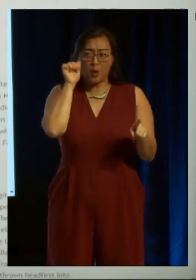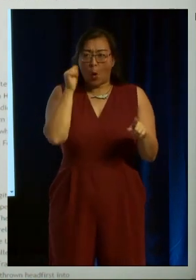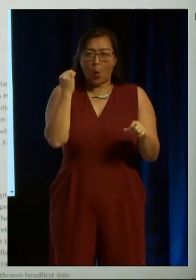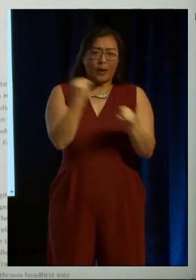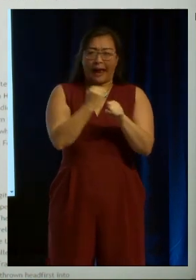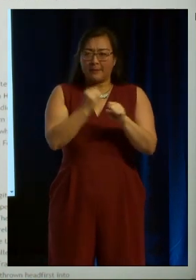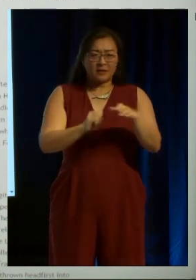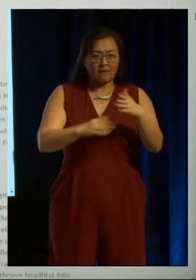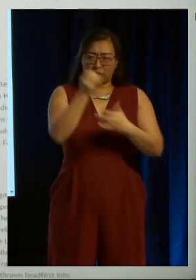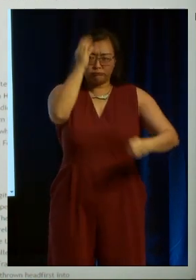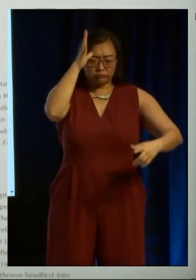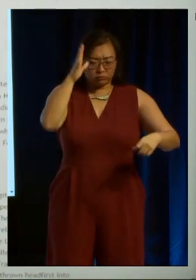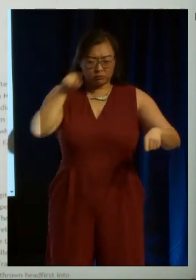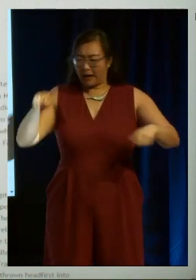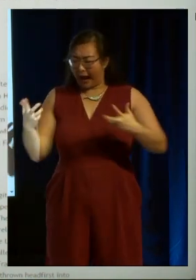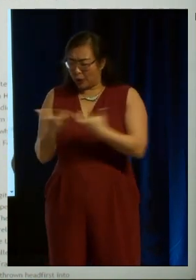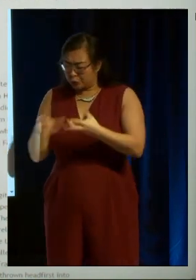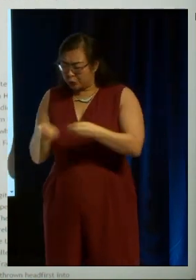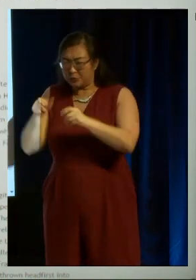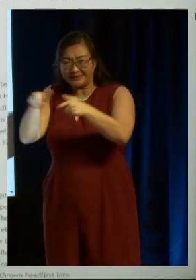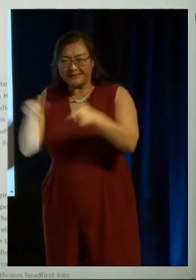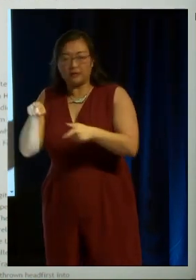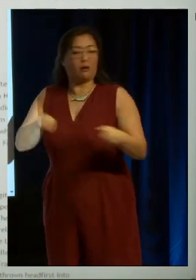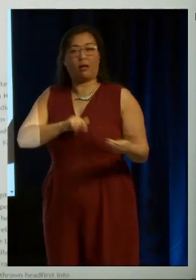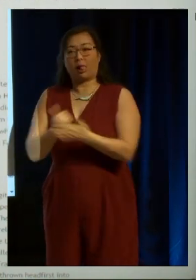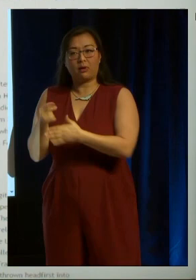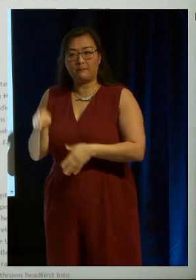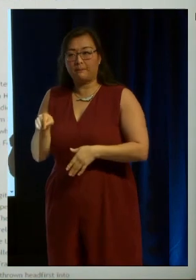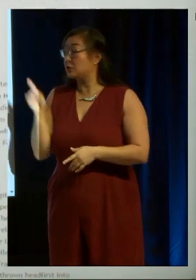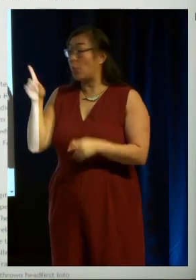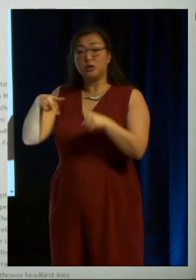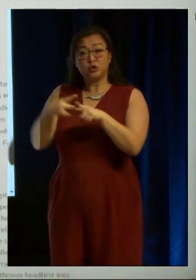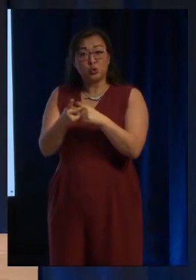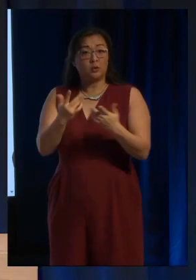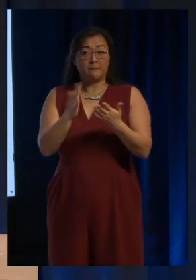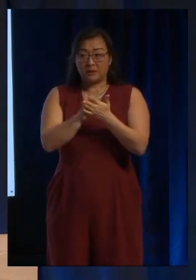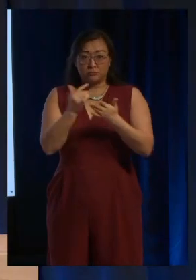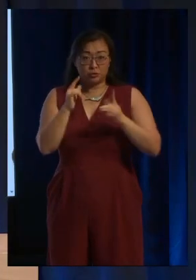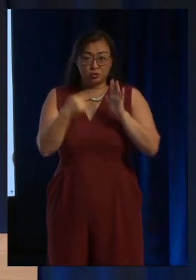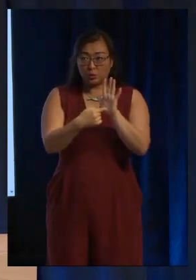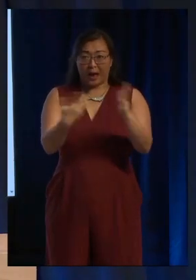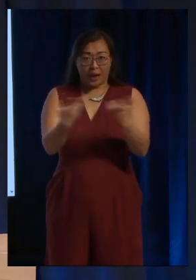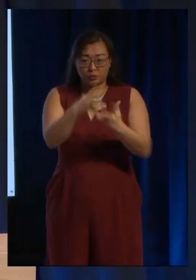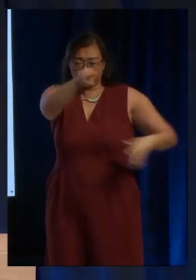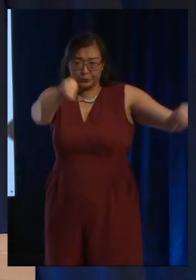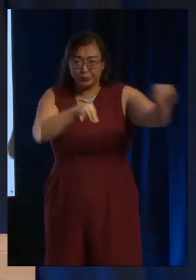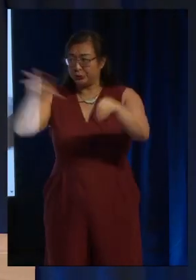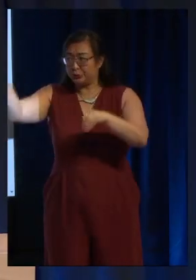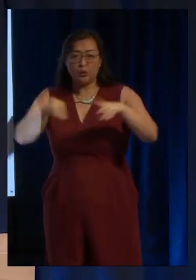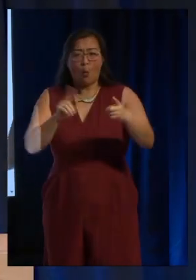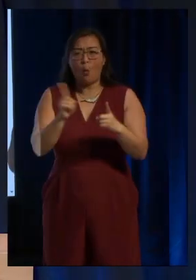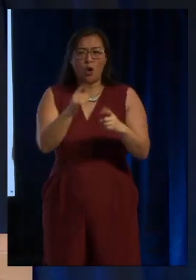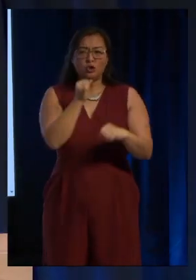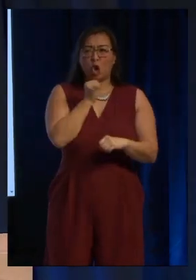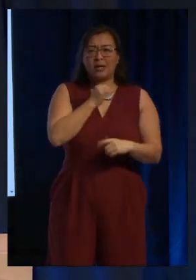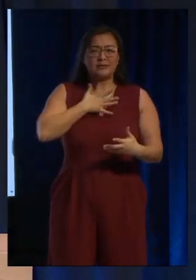And it shows you exactly how, on this tool, how to put everything in that you need to show, all the key information that journalists want and need.